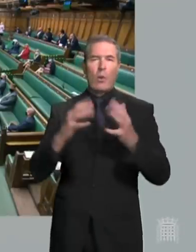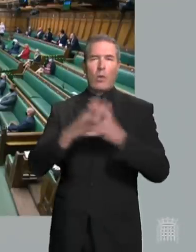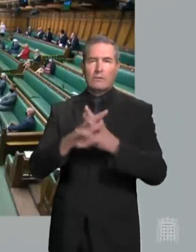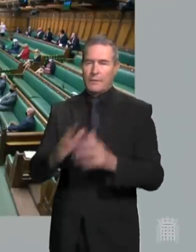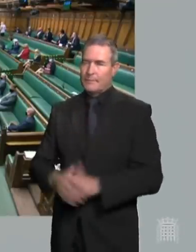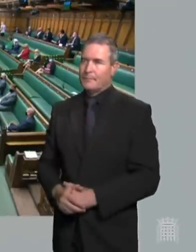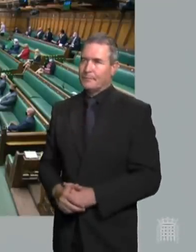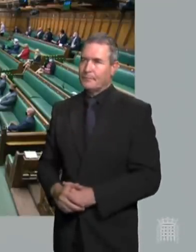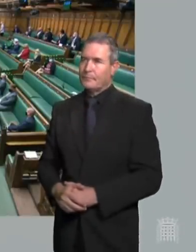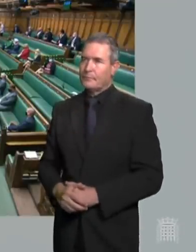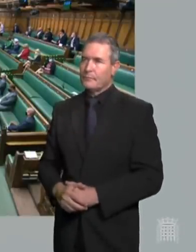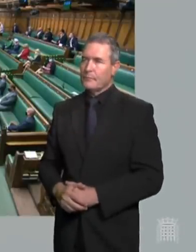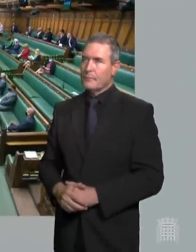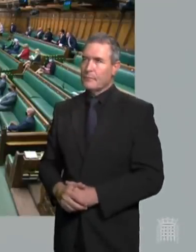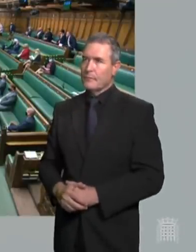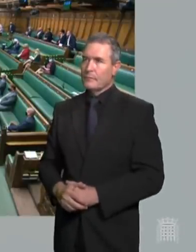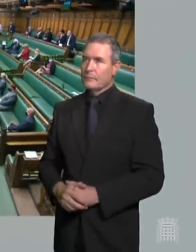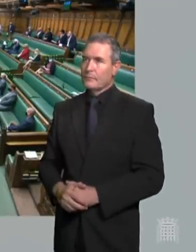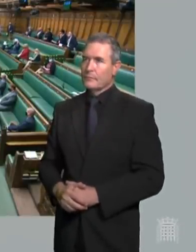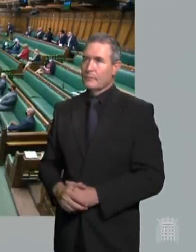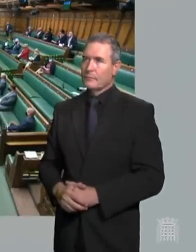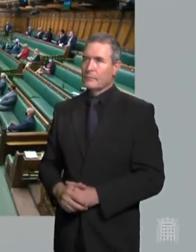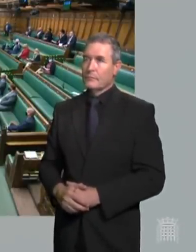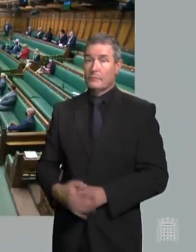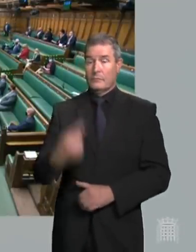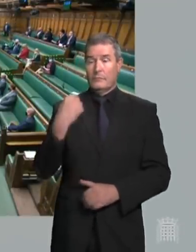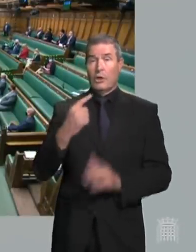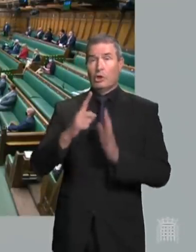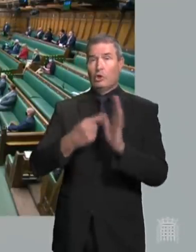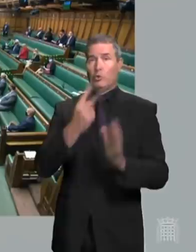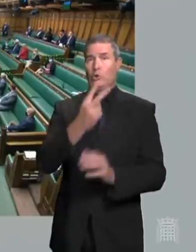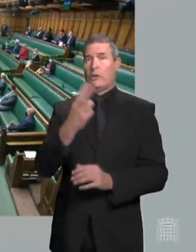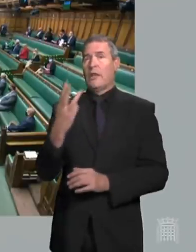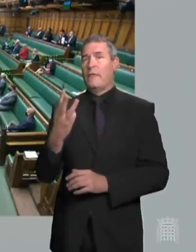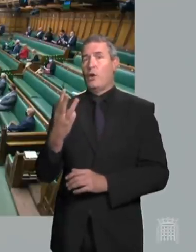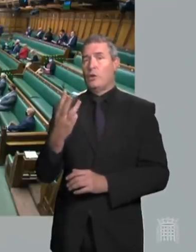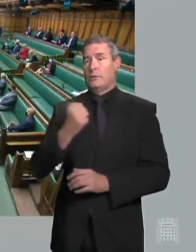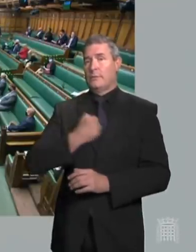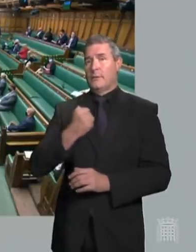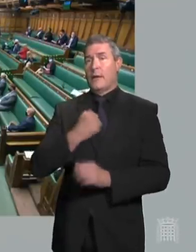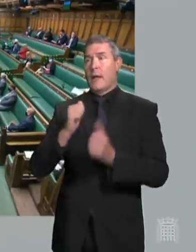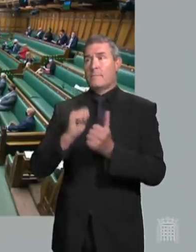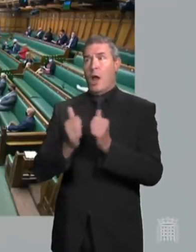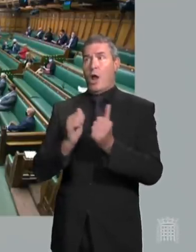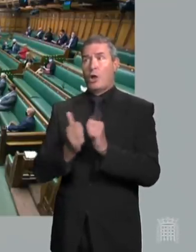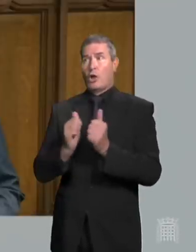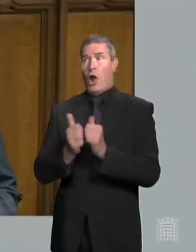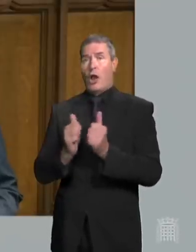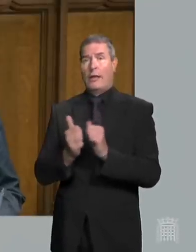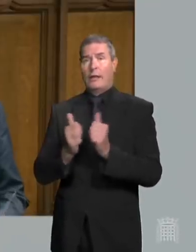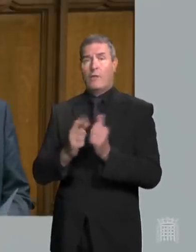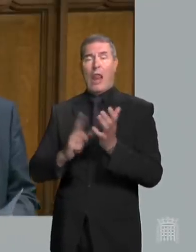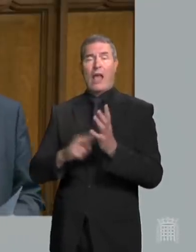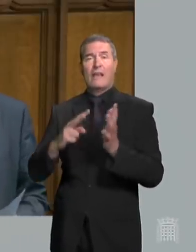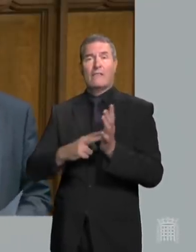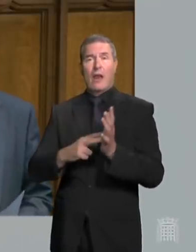On the 23rd of June my colleague for Lagoon Valley